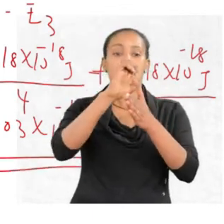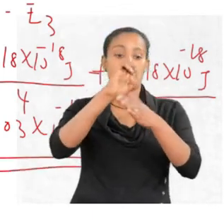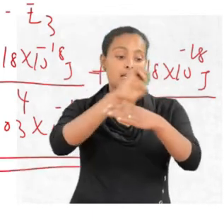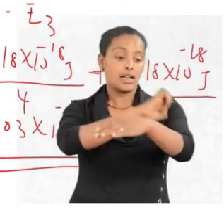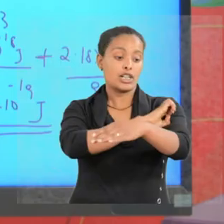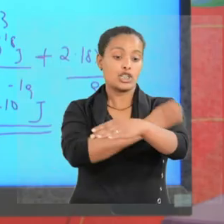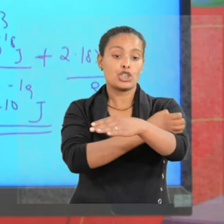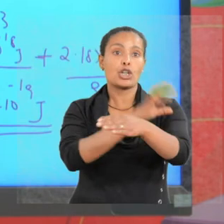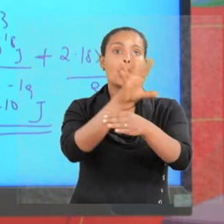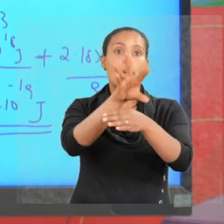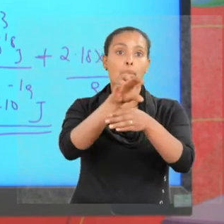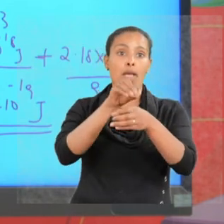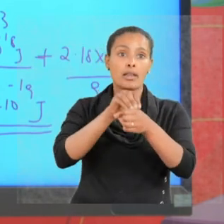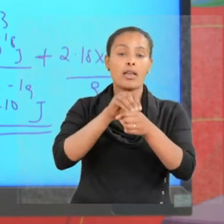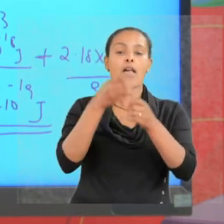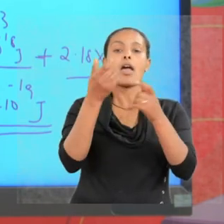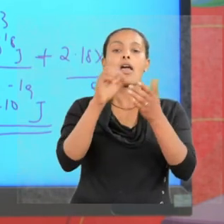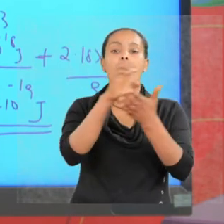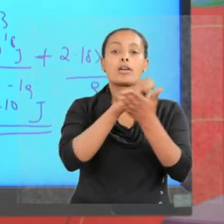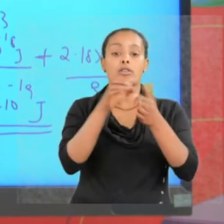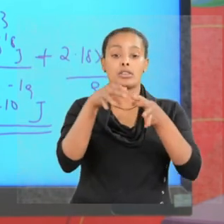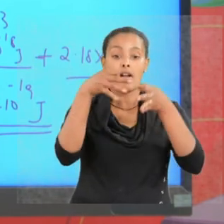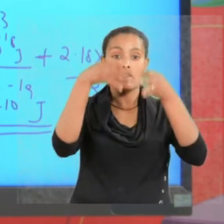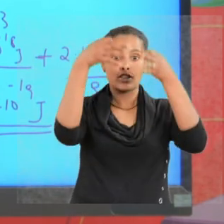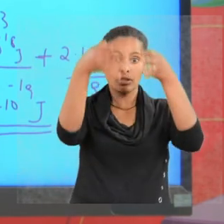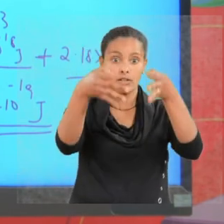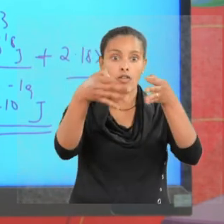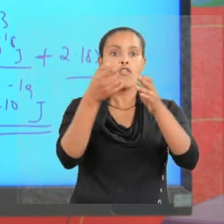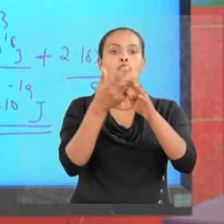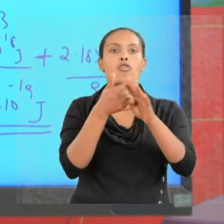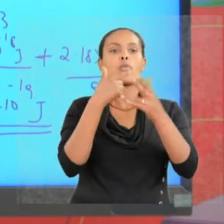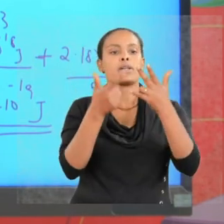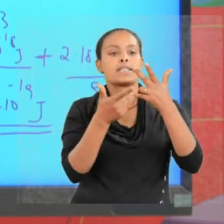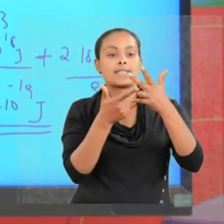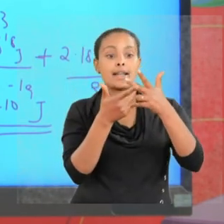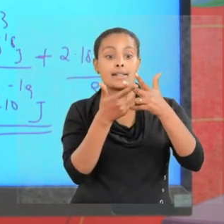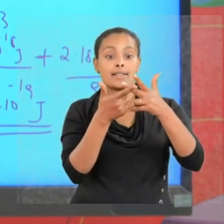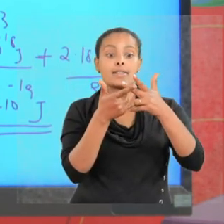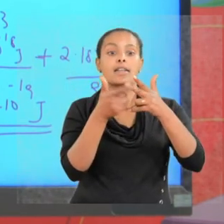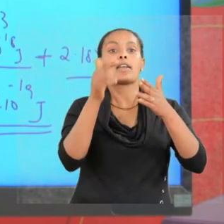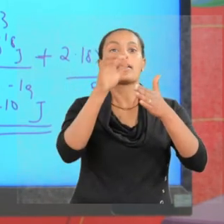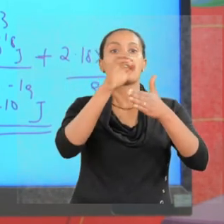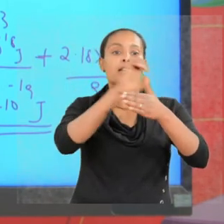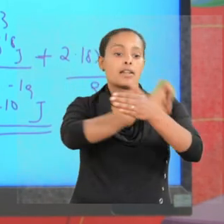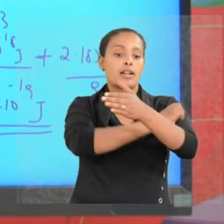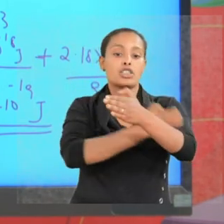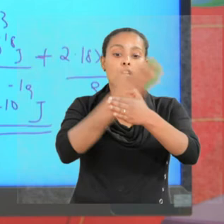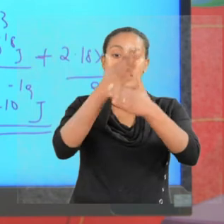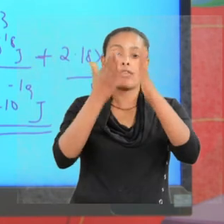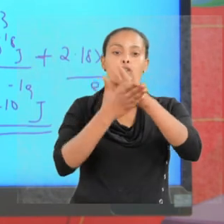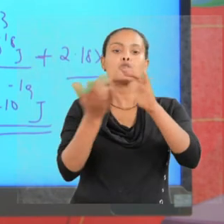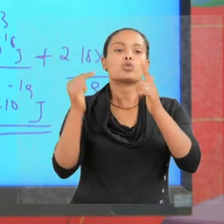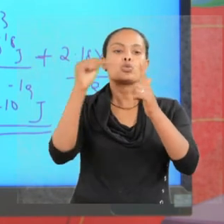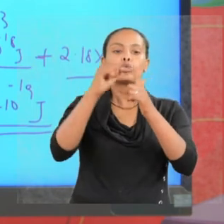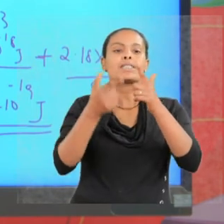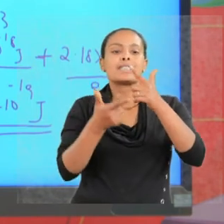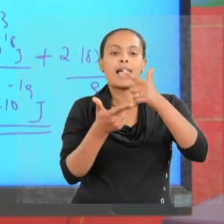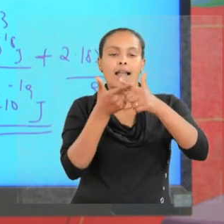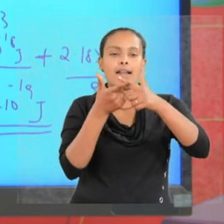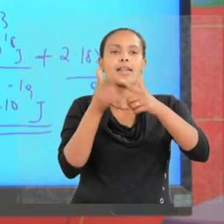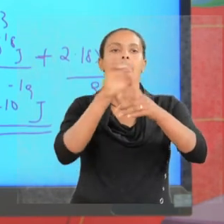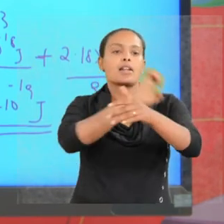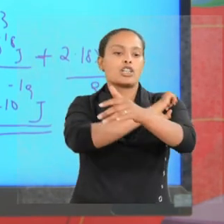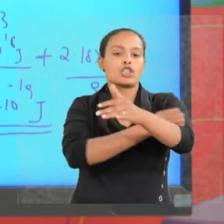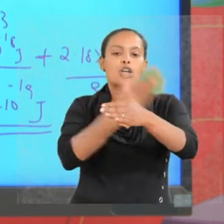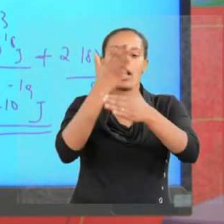emitted when an electron makes a transition from third energy level to second energy level.